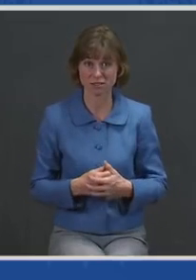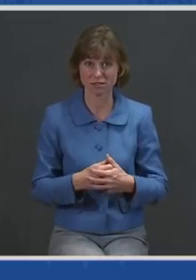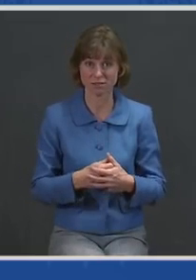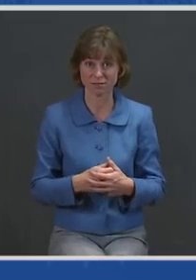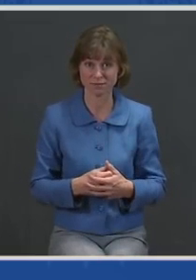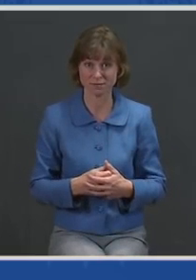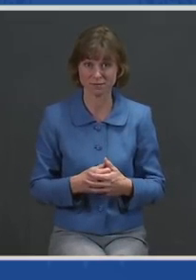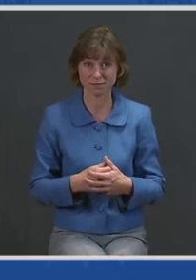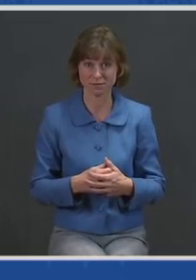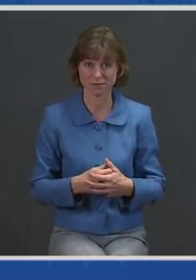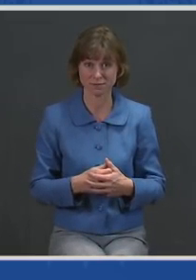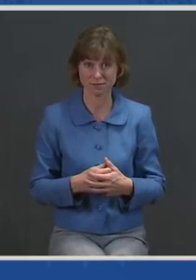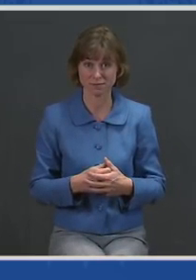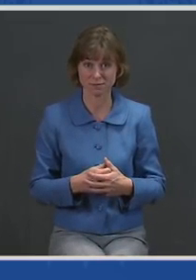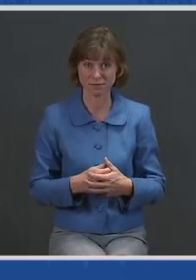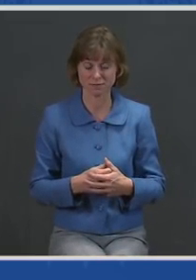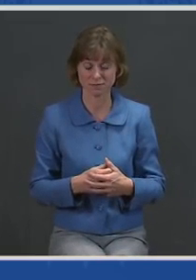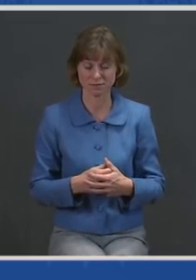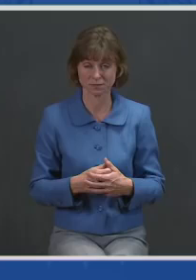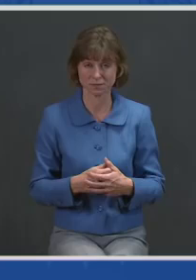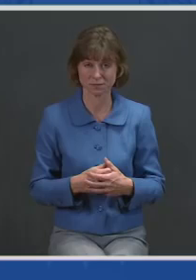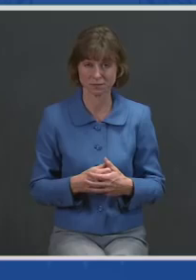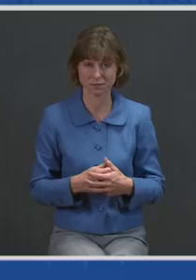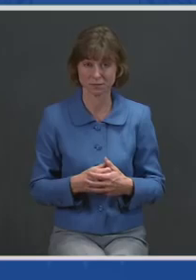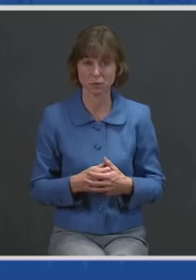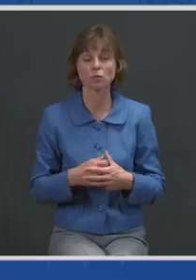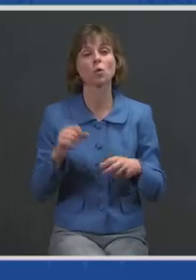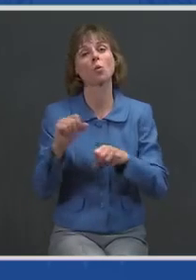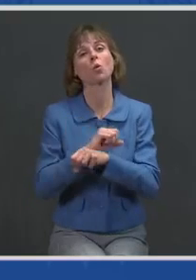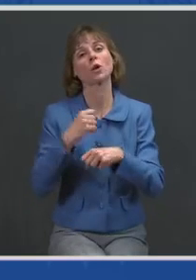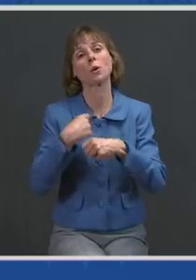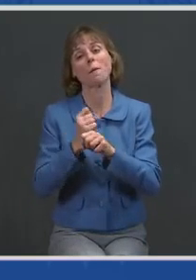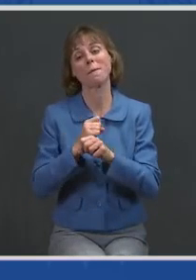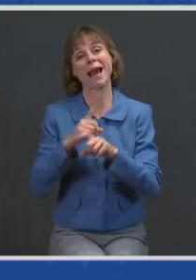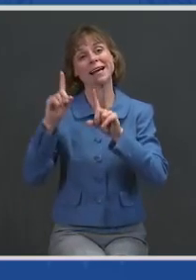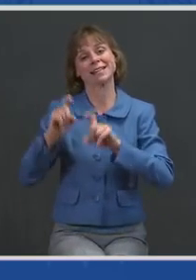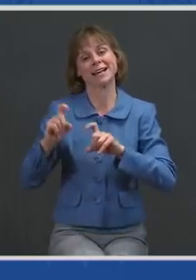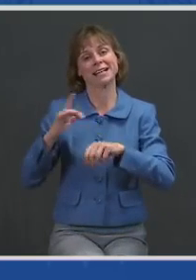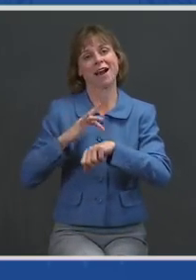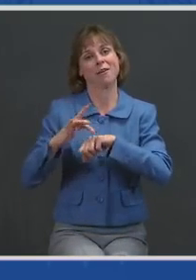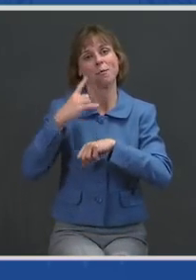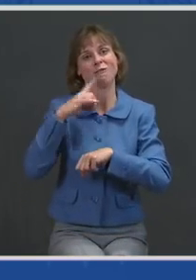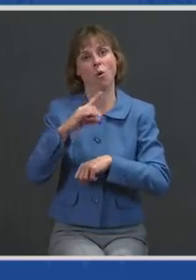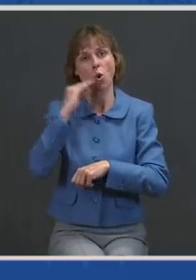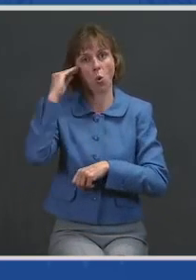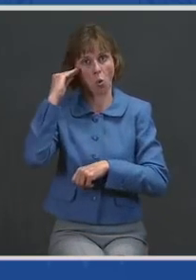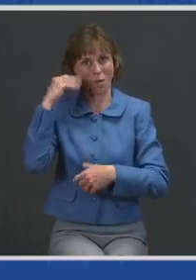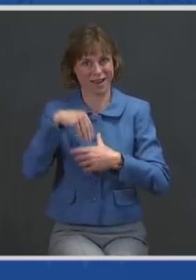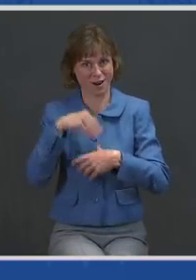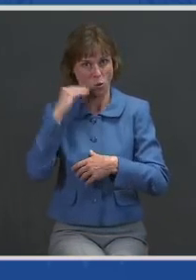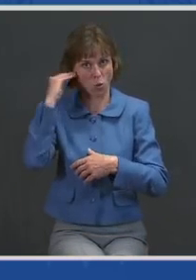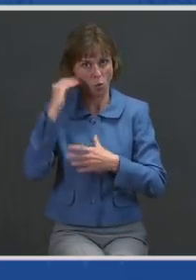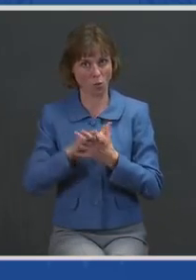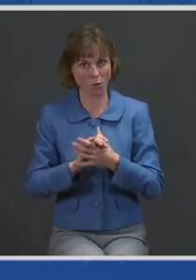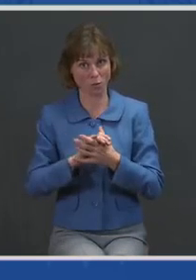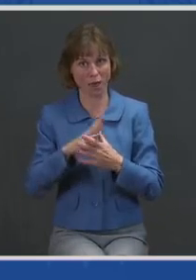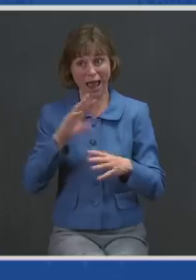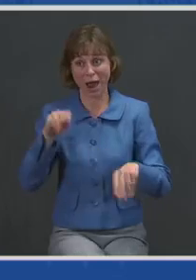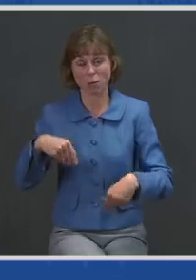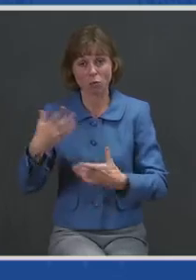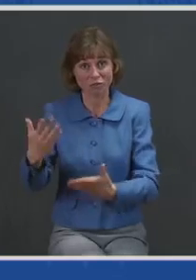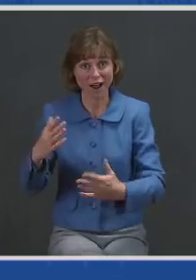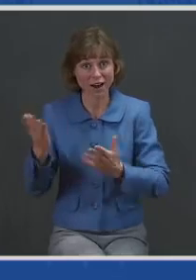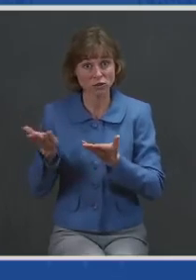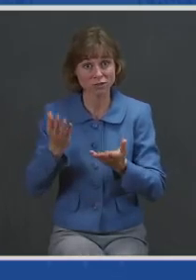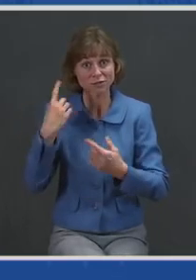And we've been focused on serving people in the hardest-hit communities of this pandemic – Black, Latino, Native